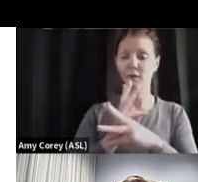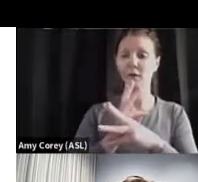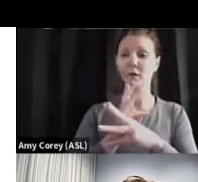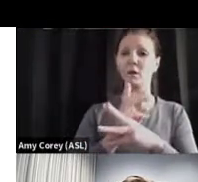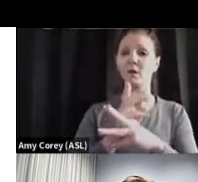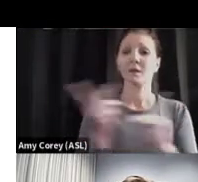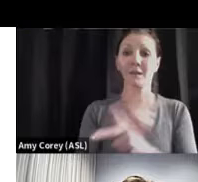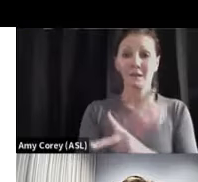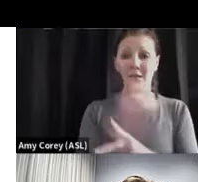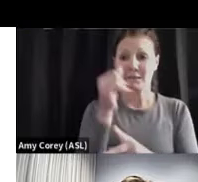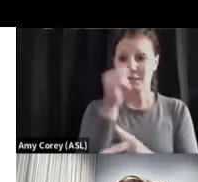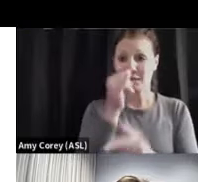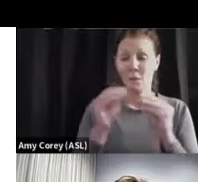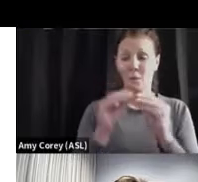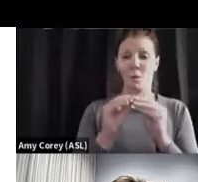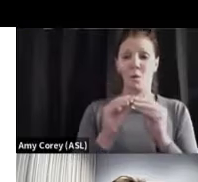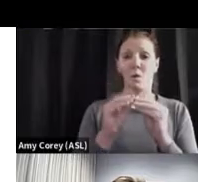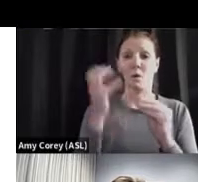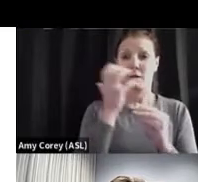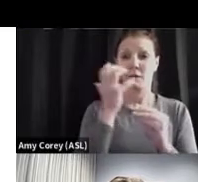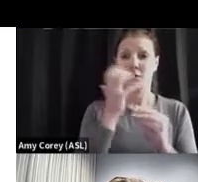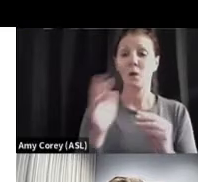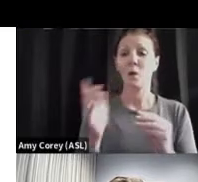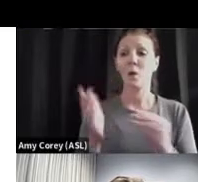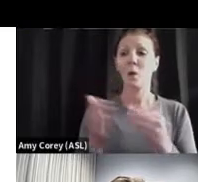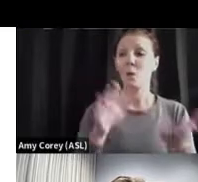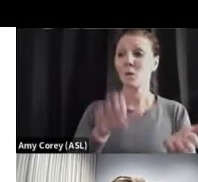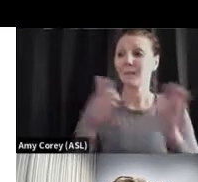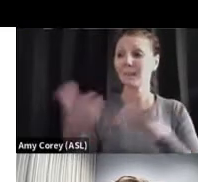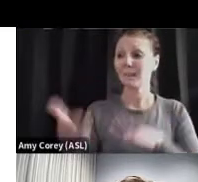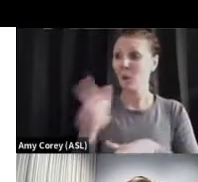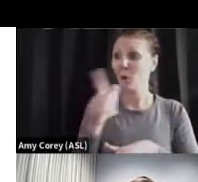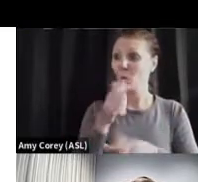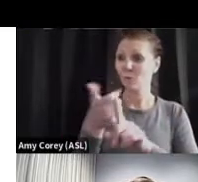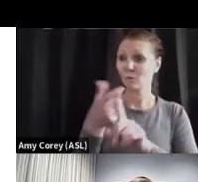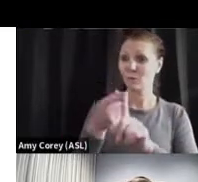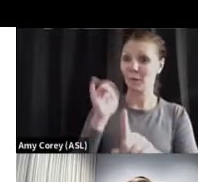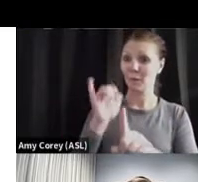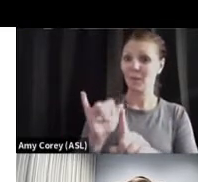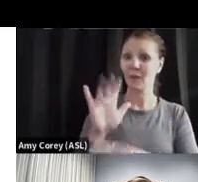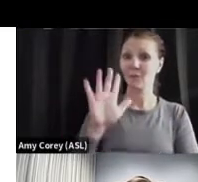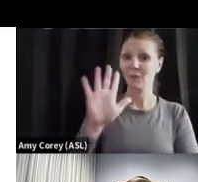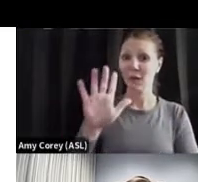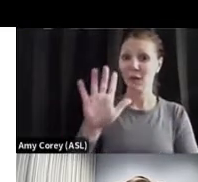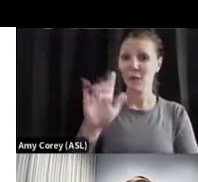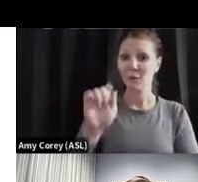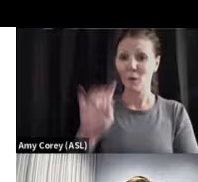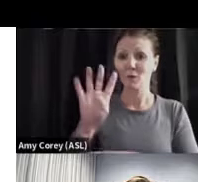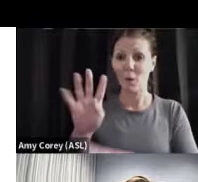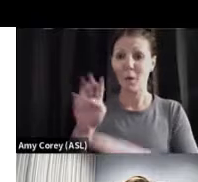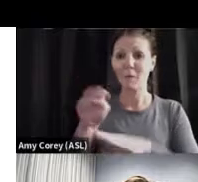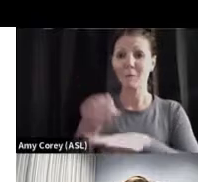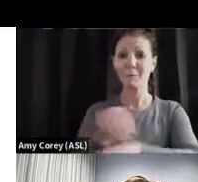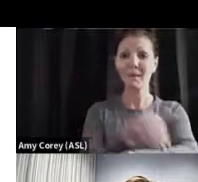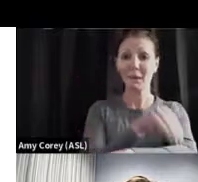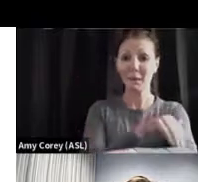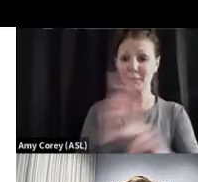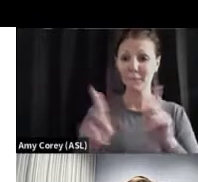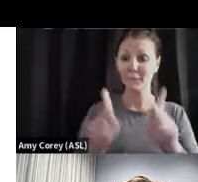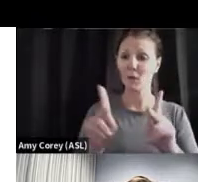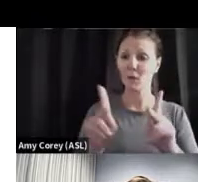of COVID-19. It's almost 5.4 million people. It's almost twice the population in the state of Connecticut that in the past